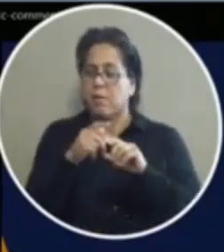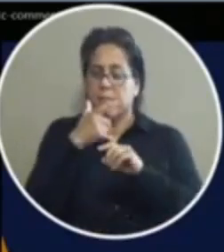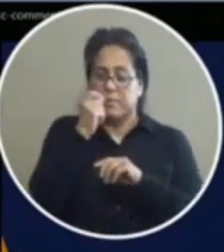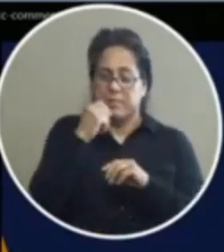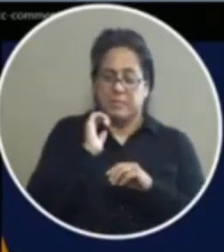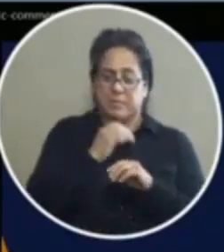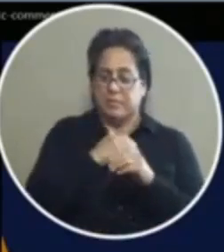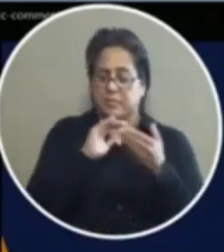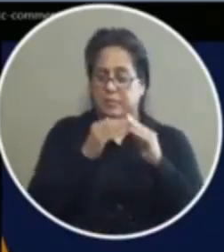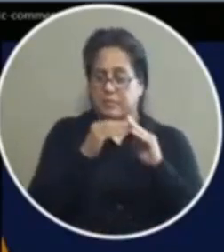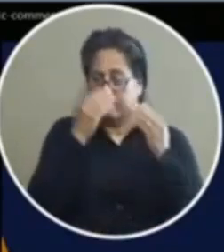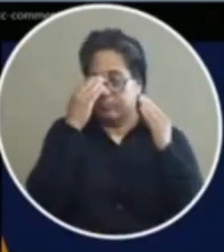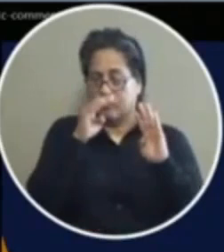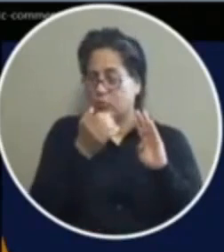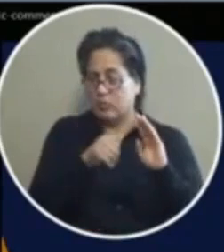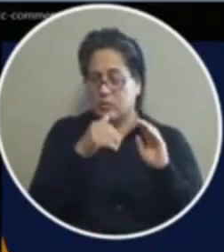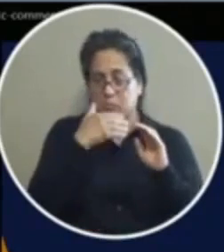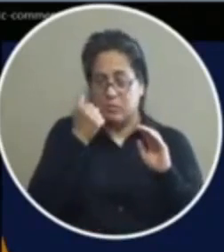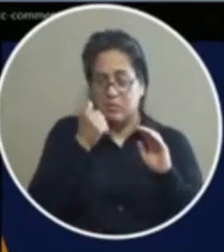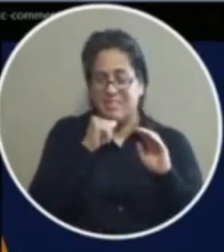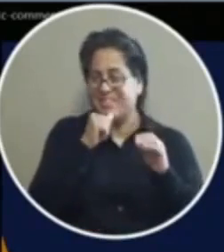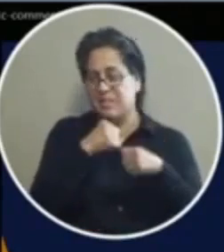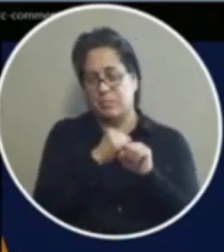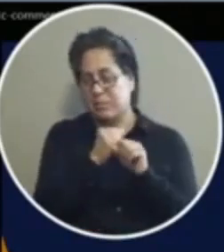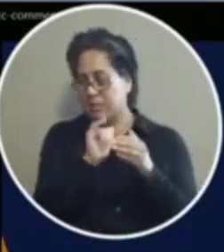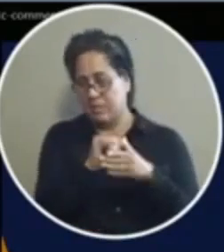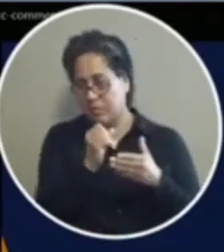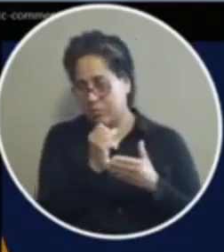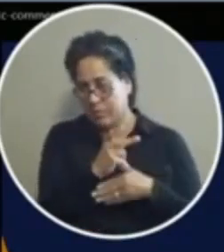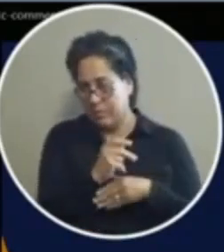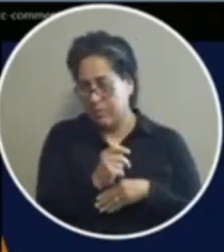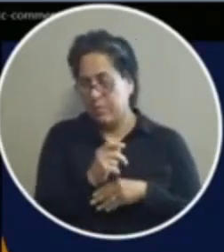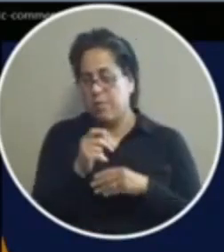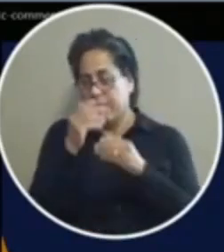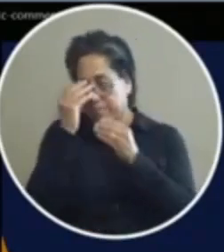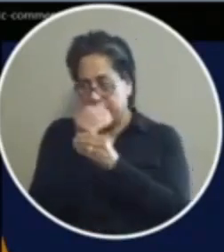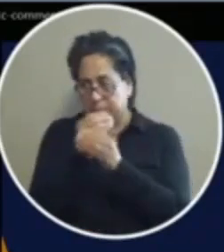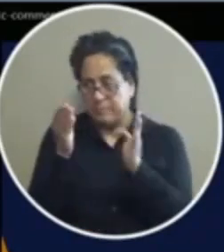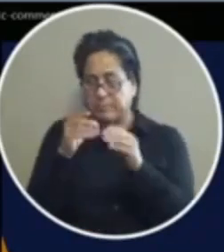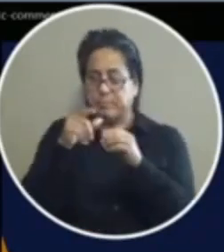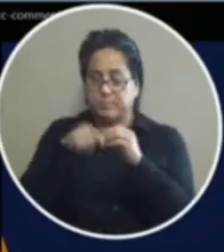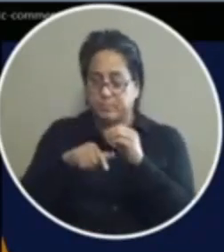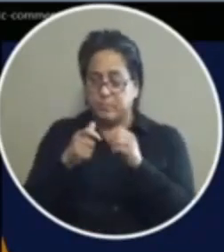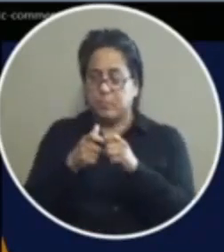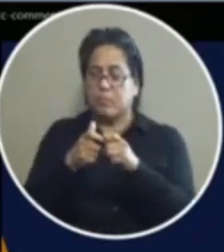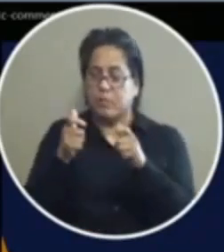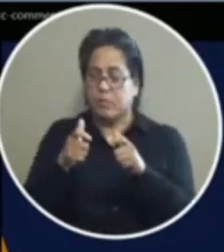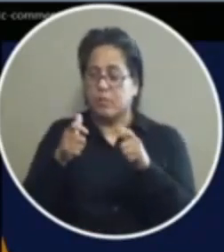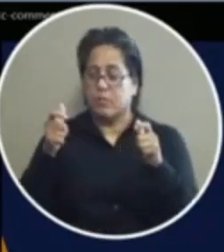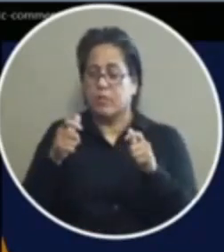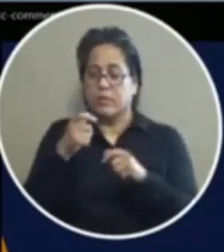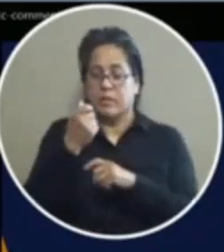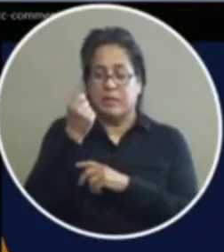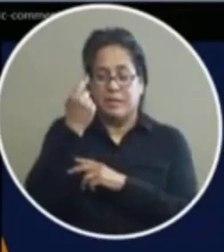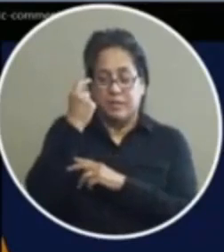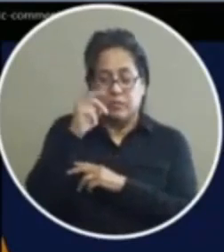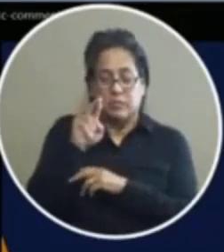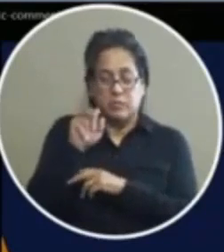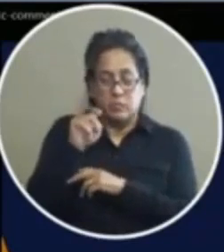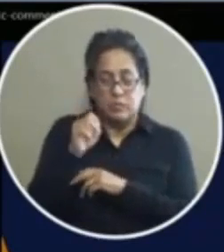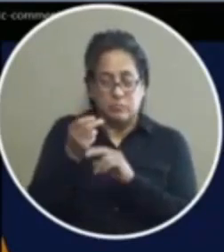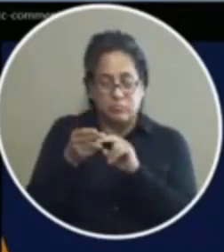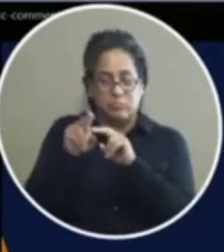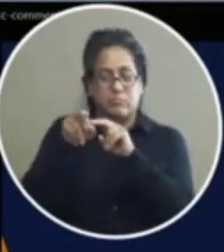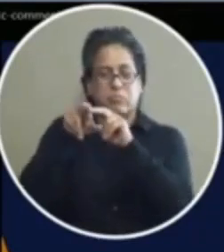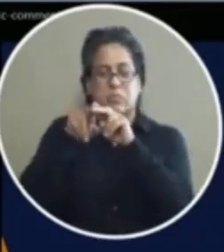doesn't know any better doesn't make it okay i want everyone to know that el paso is growing their literacy rate is growing because it's